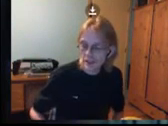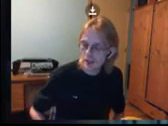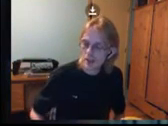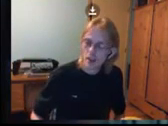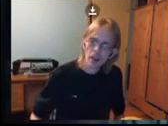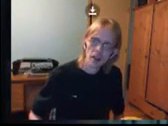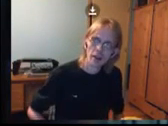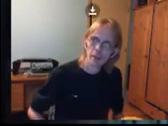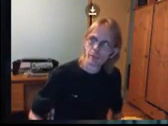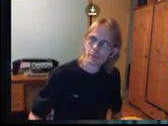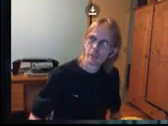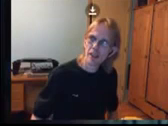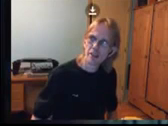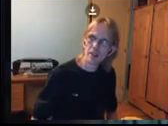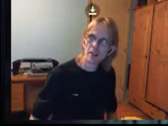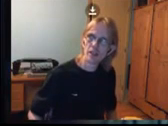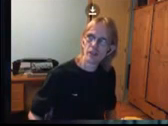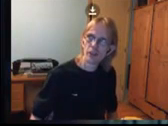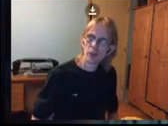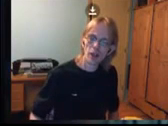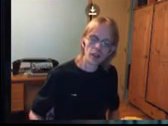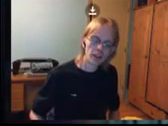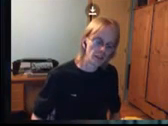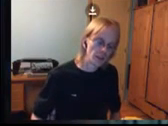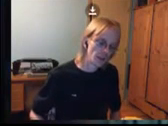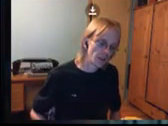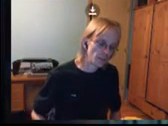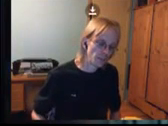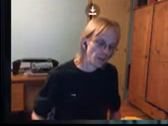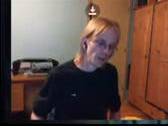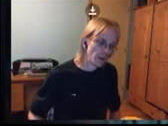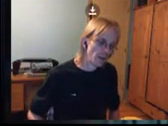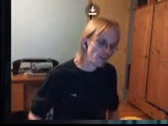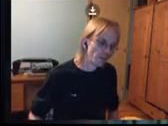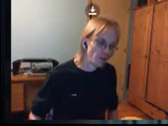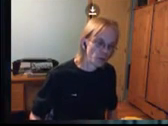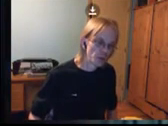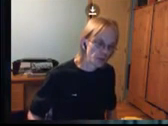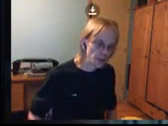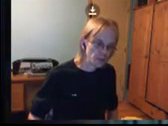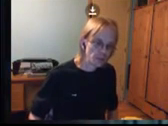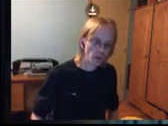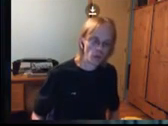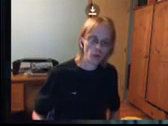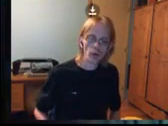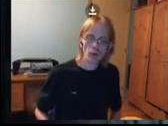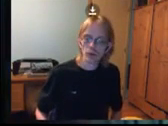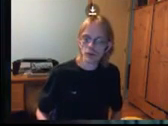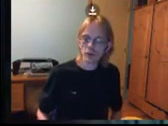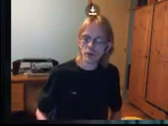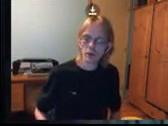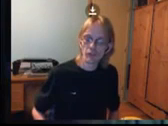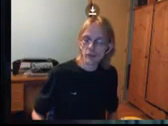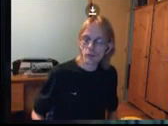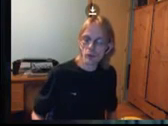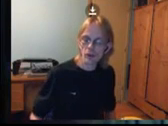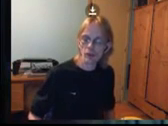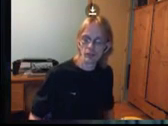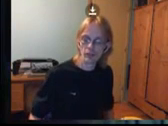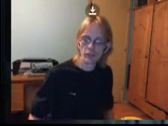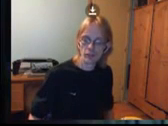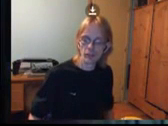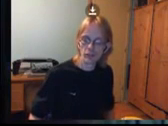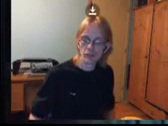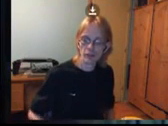8. It's visualizing four streams or a framework